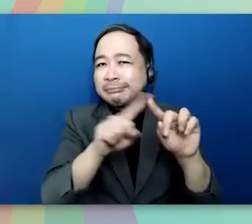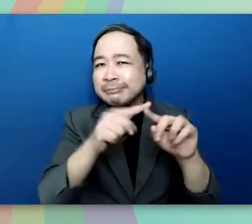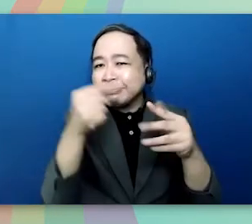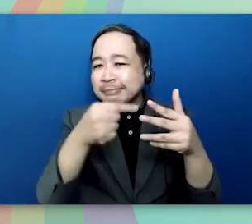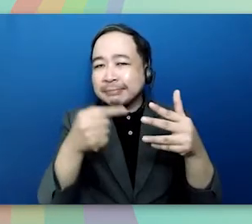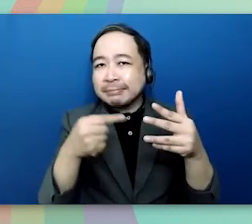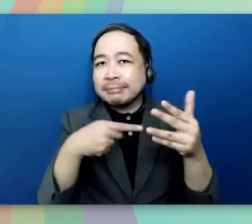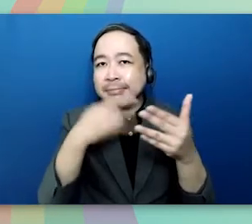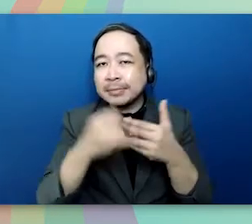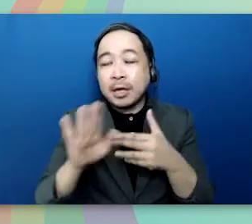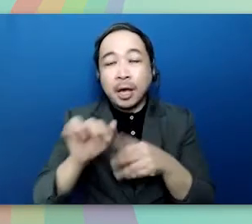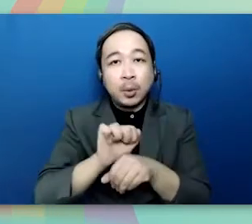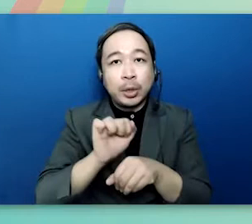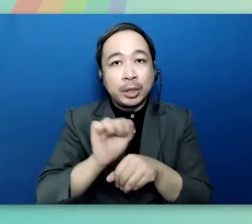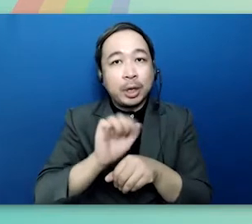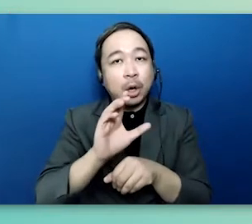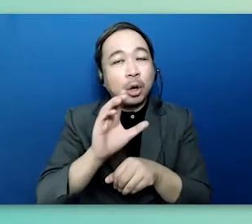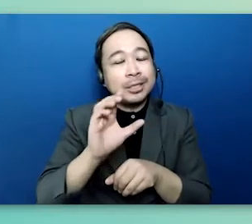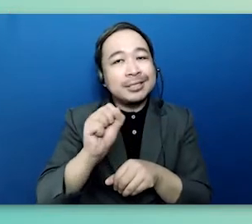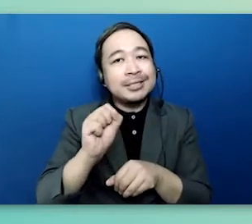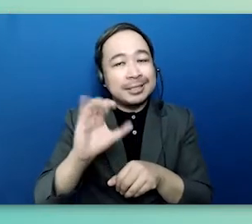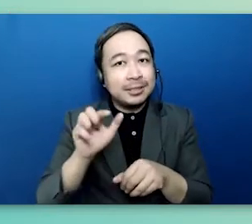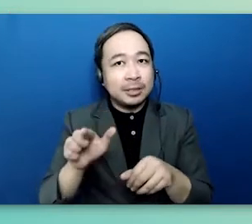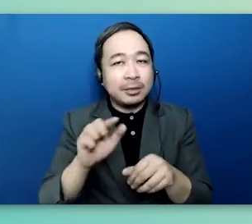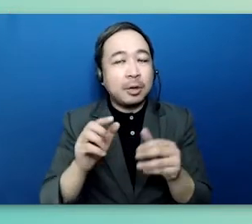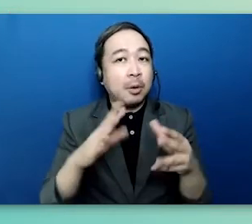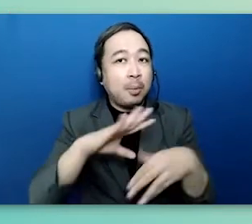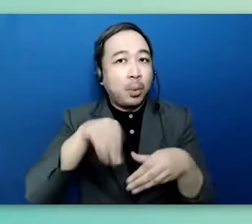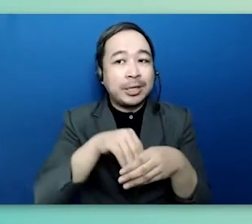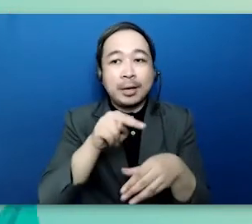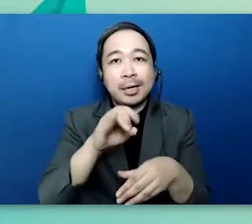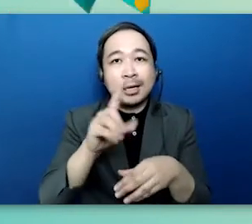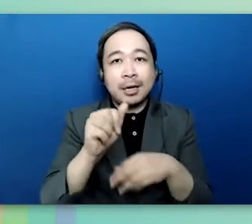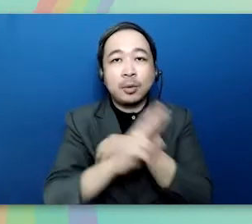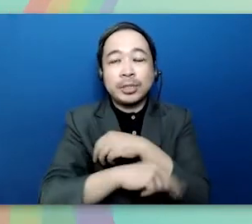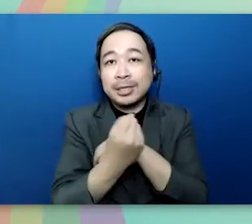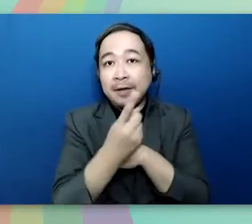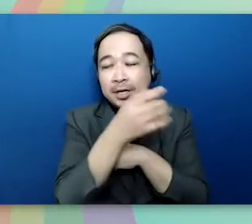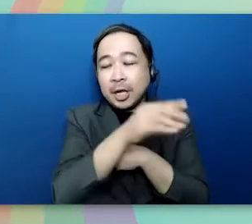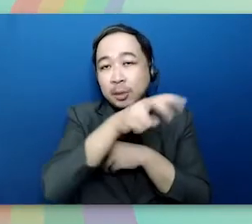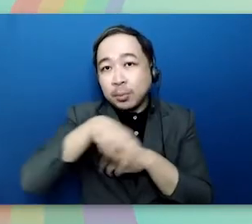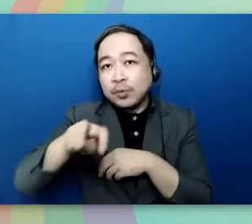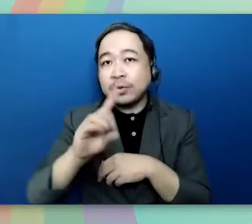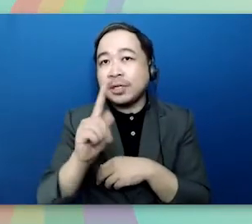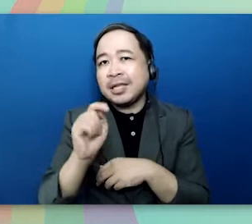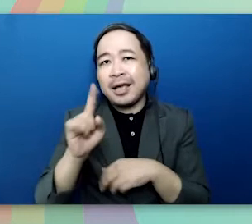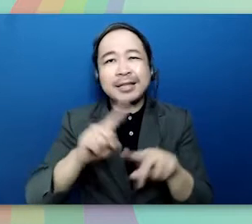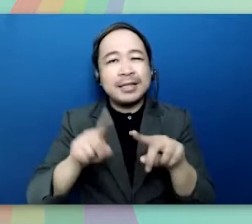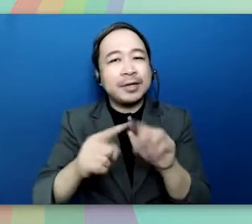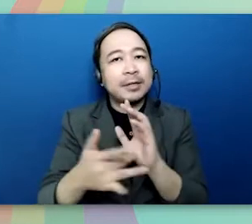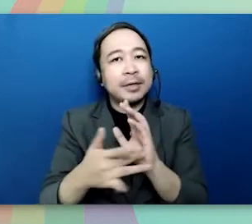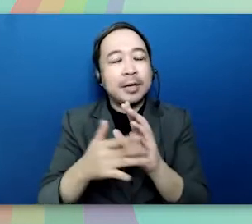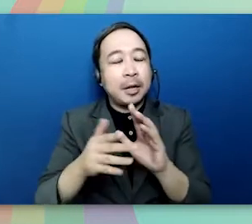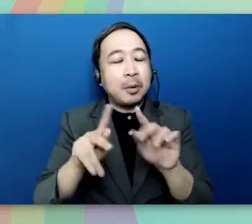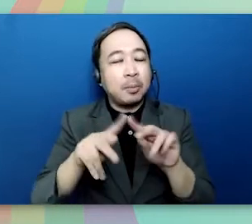others her career in the civil services started in nega region 11 then moved to dpi in various technical positions at